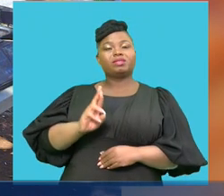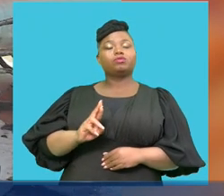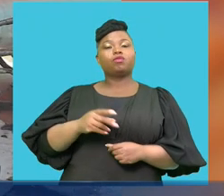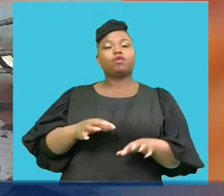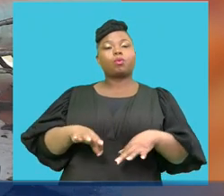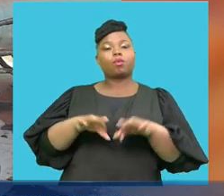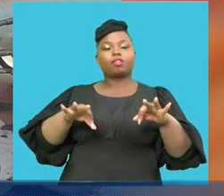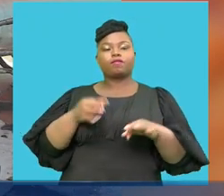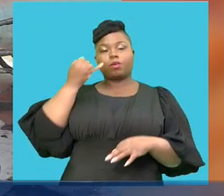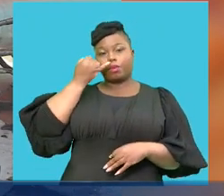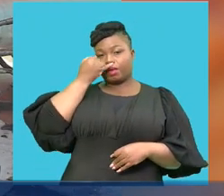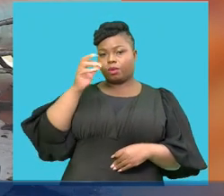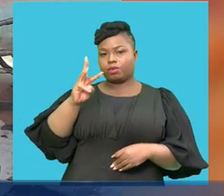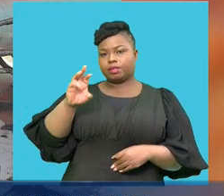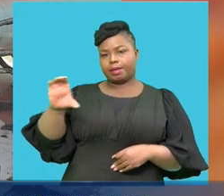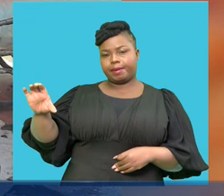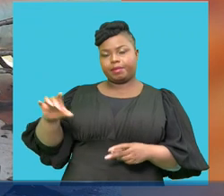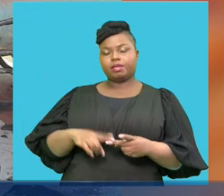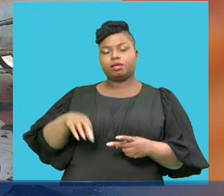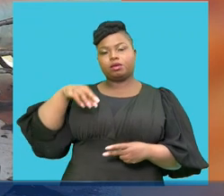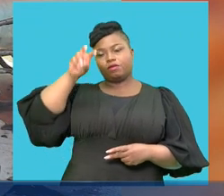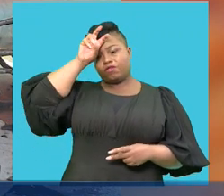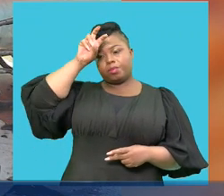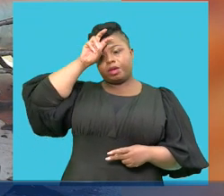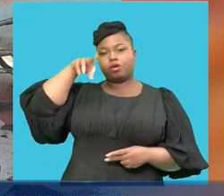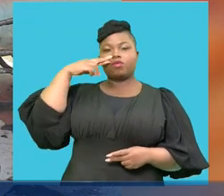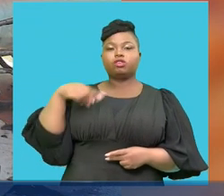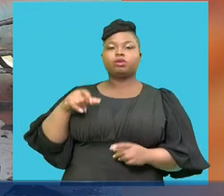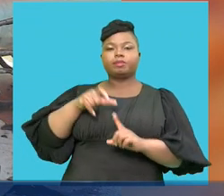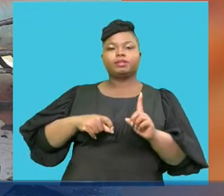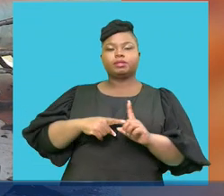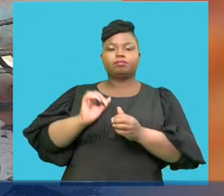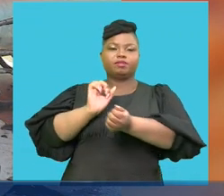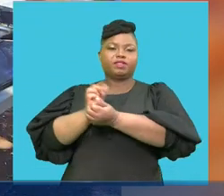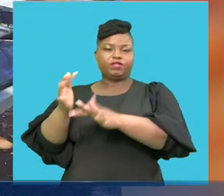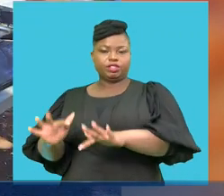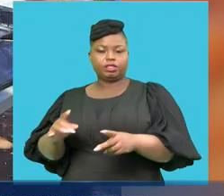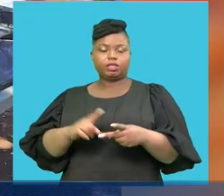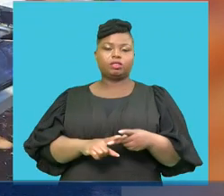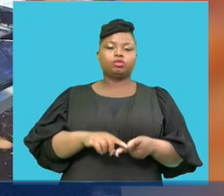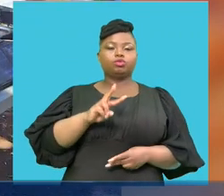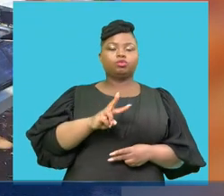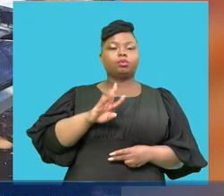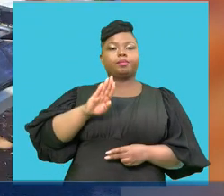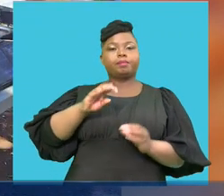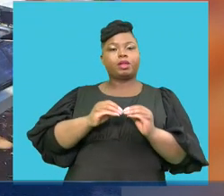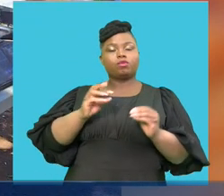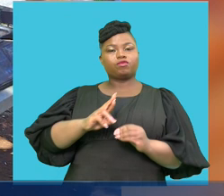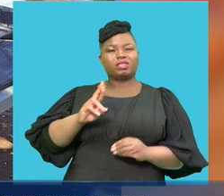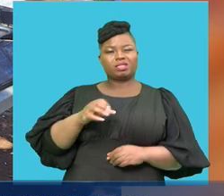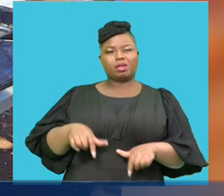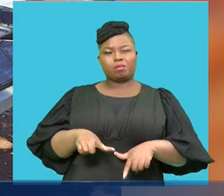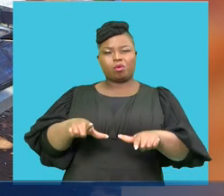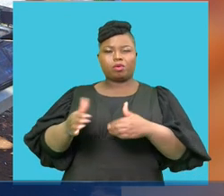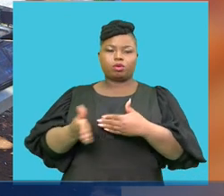was seized in the Western Cape. A Russian national was among those arrested. A drug lab with 2 billion was shut down in Limpopo